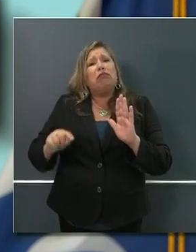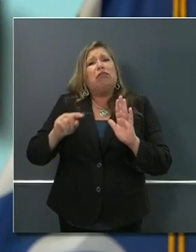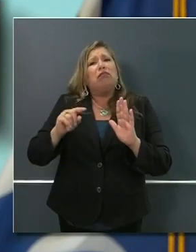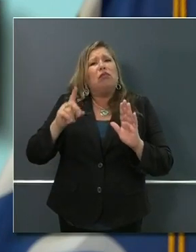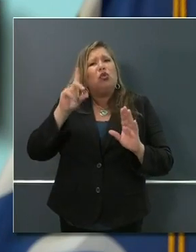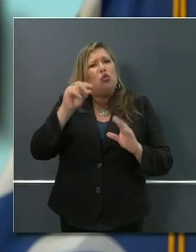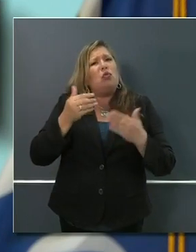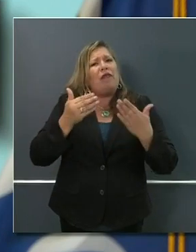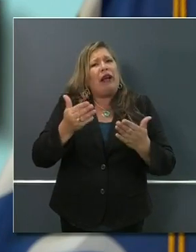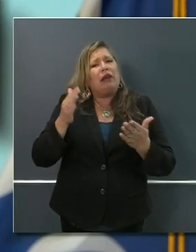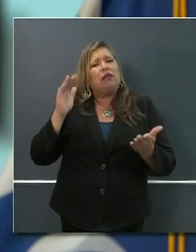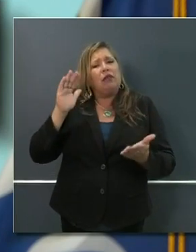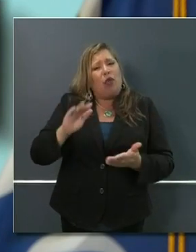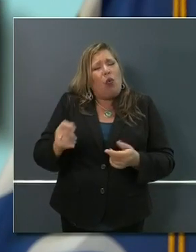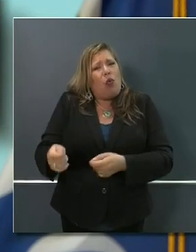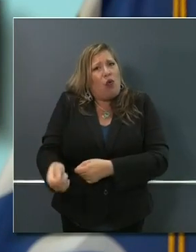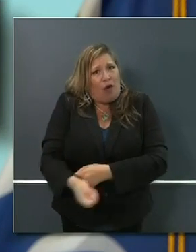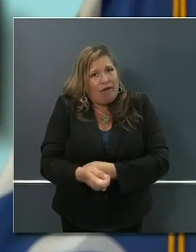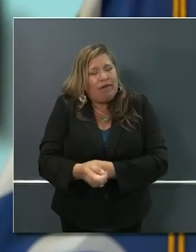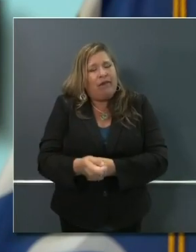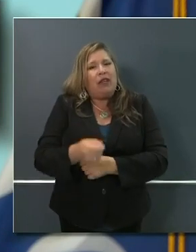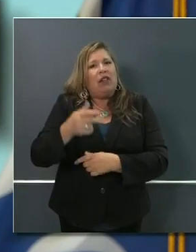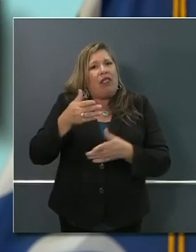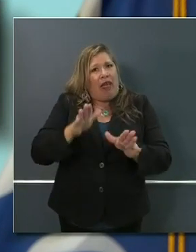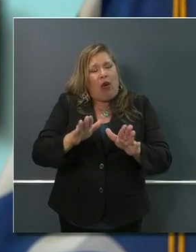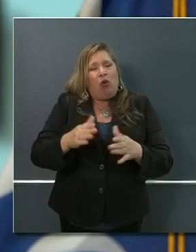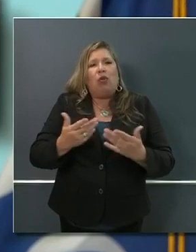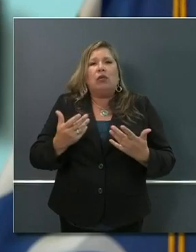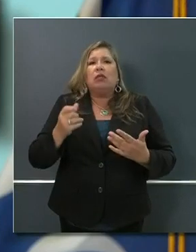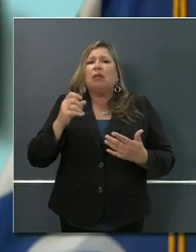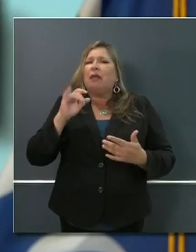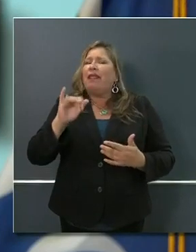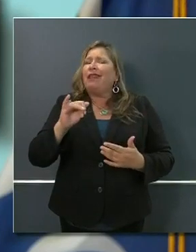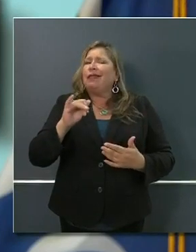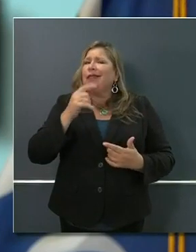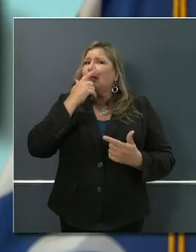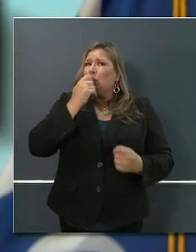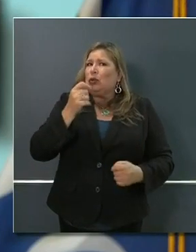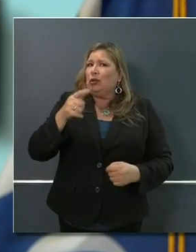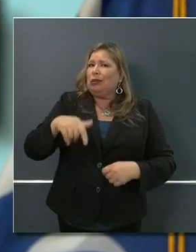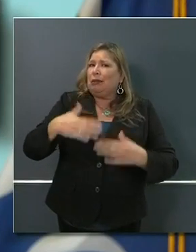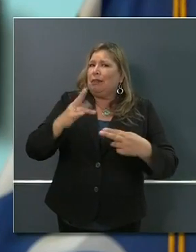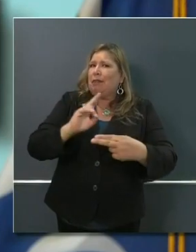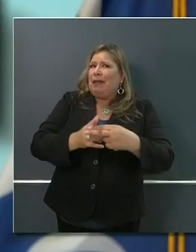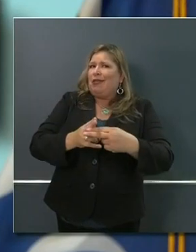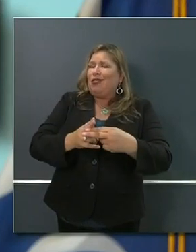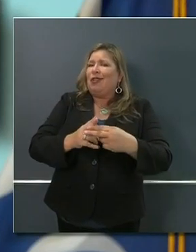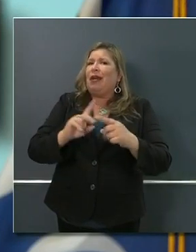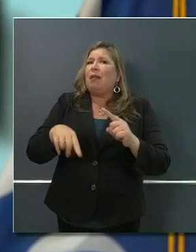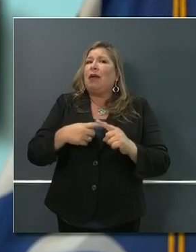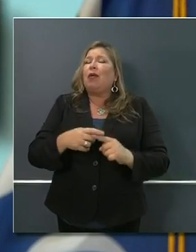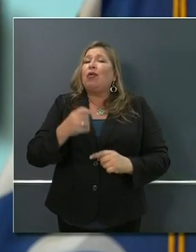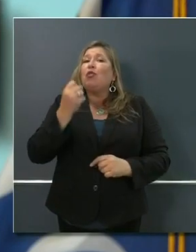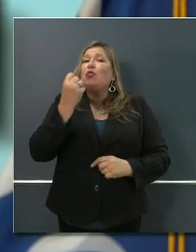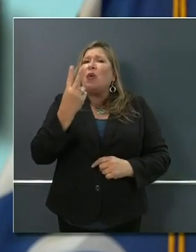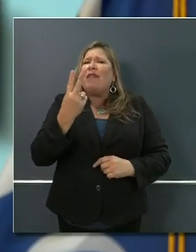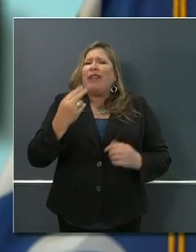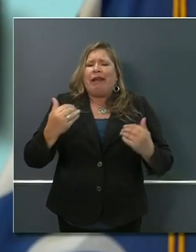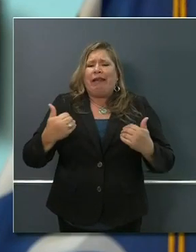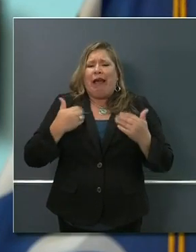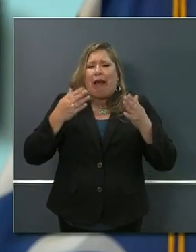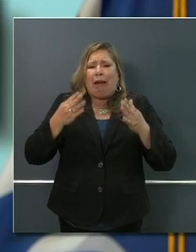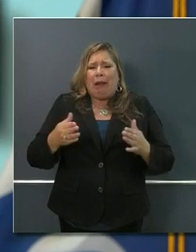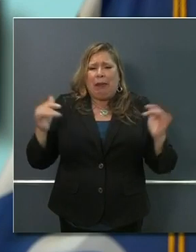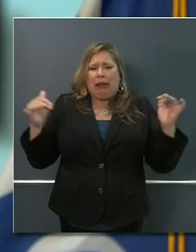But you're correct, it was interesting. We had specifically the conversation that you brought up about the 12 young folks. And so